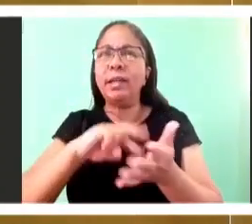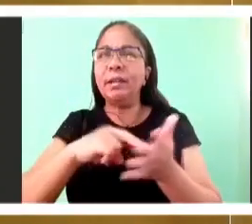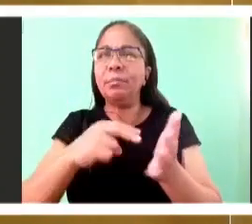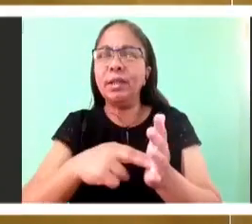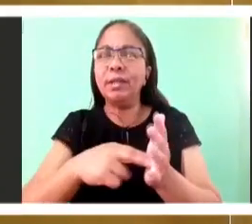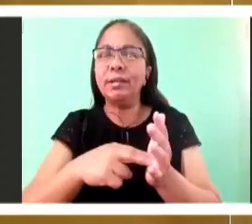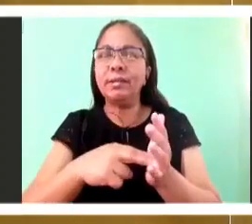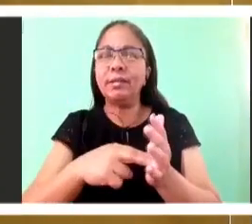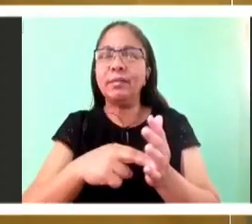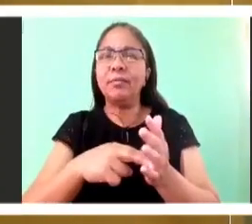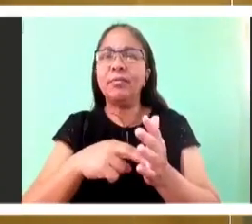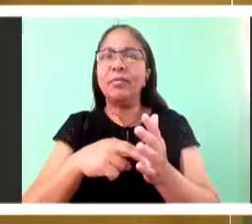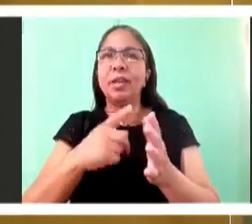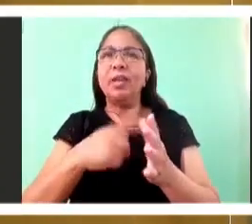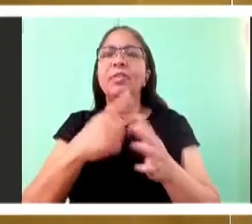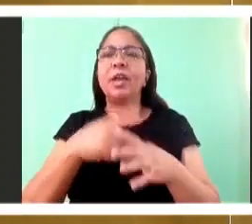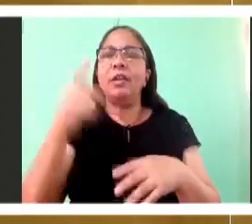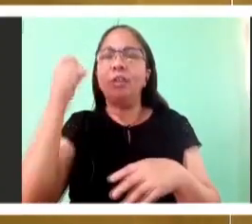want to have your belly full.